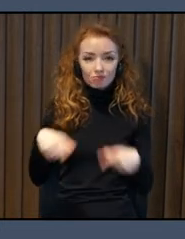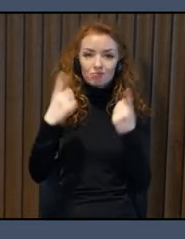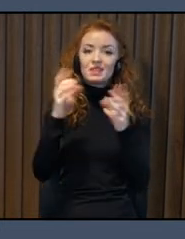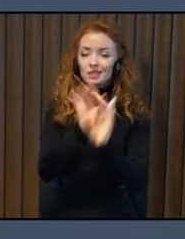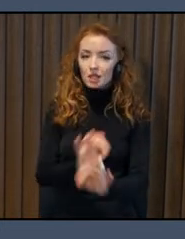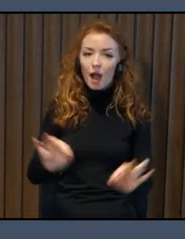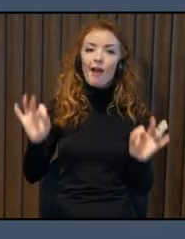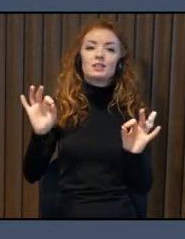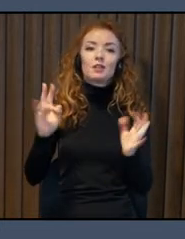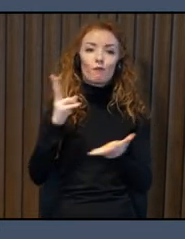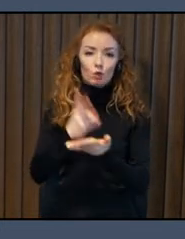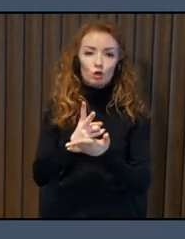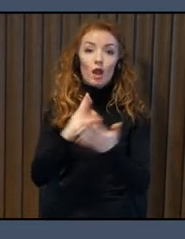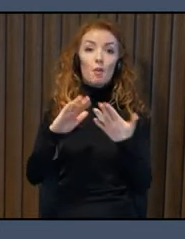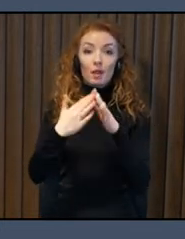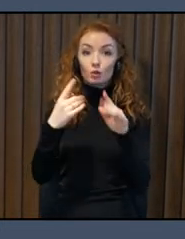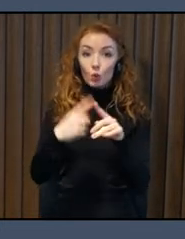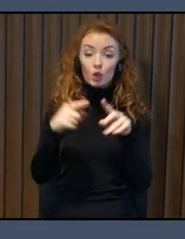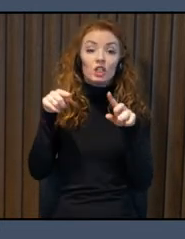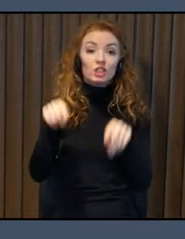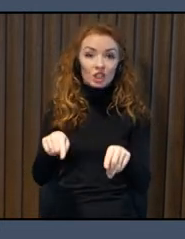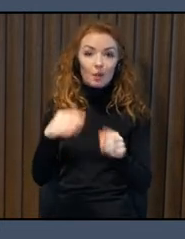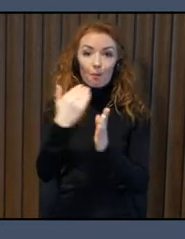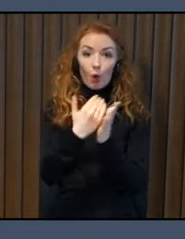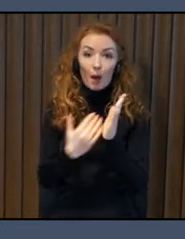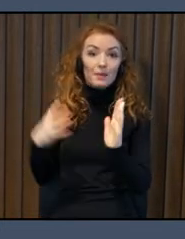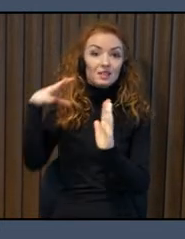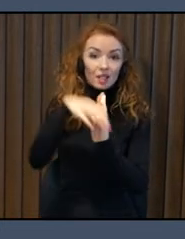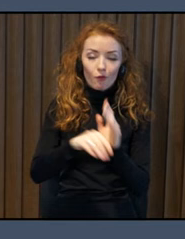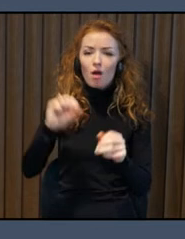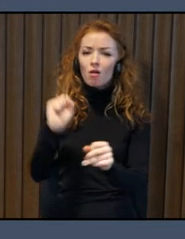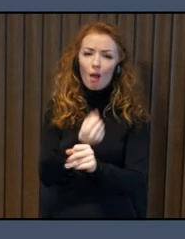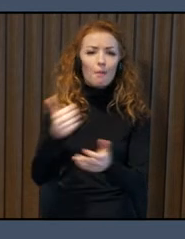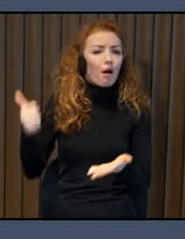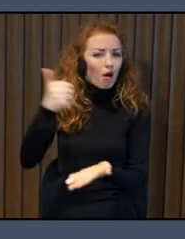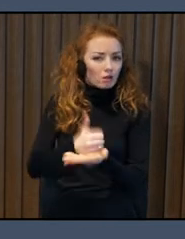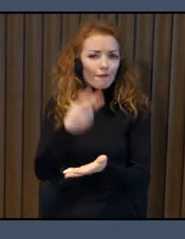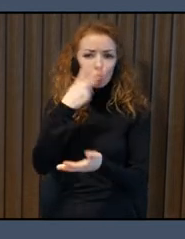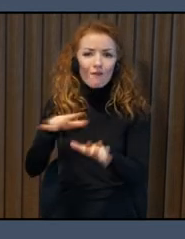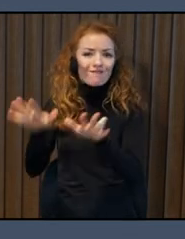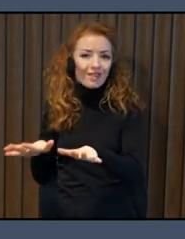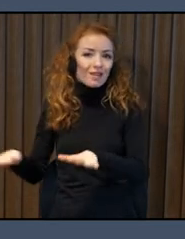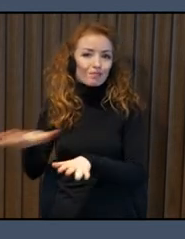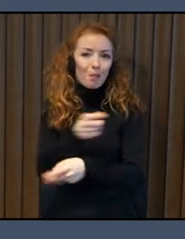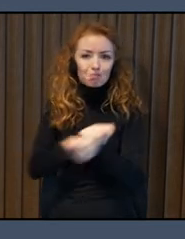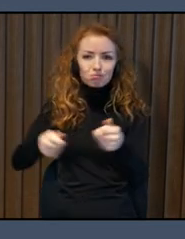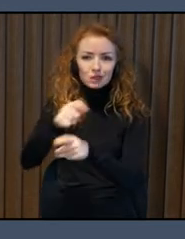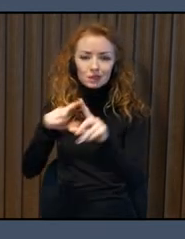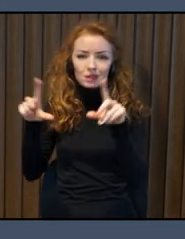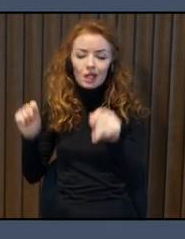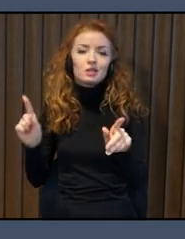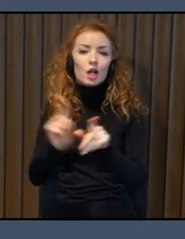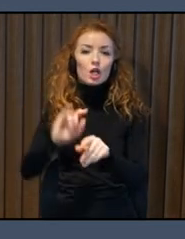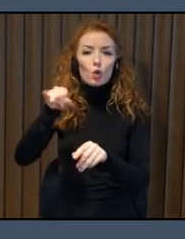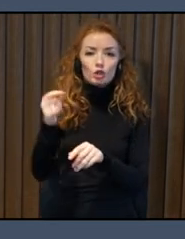process of developing this program, both representatives from local businesses and from Jönköping Disability Rights Federation were